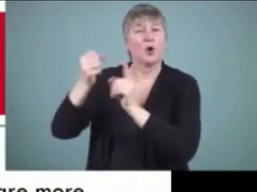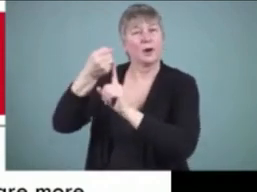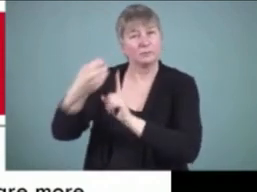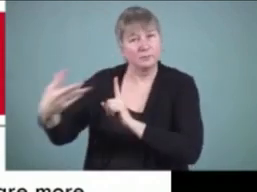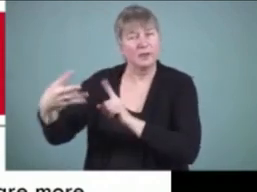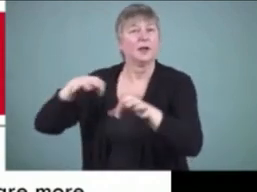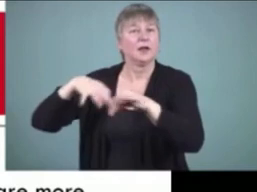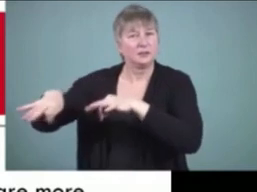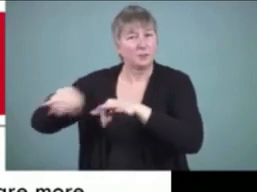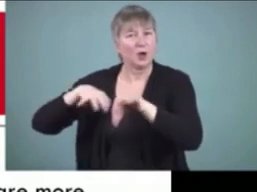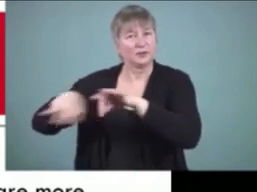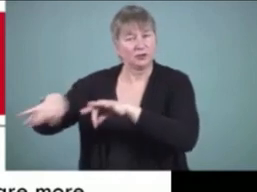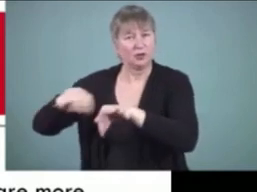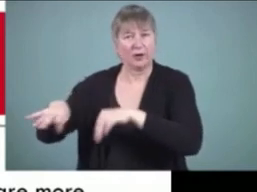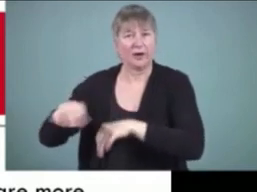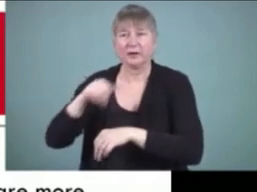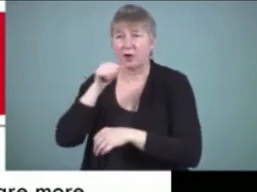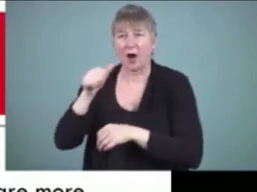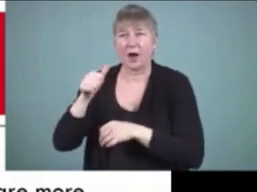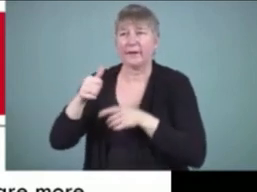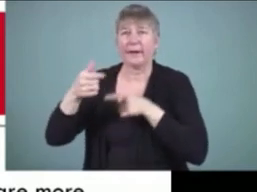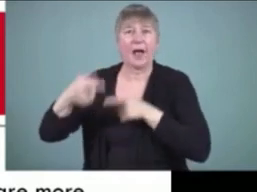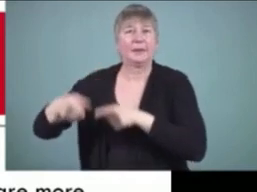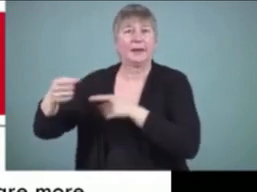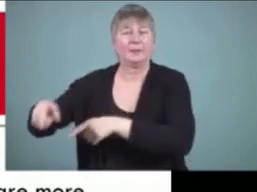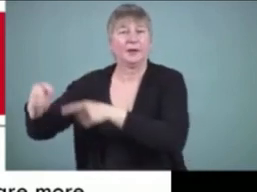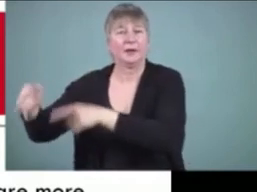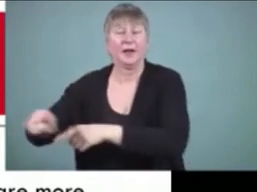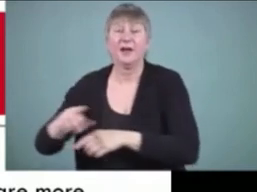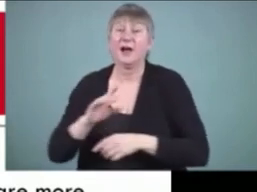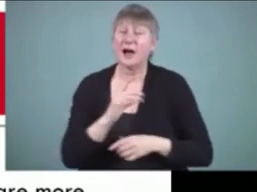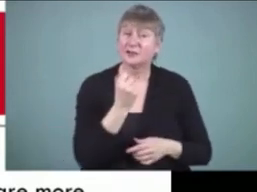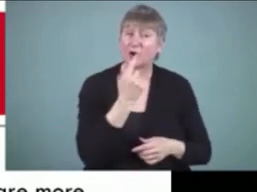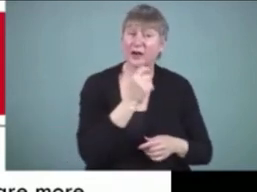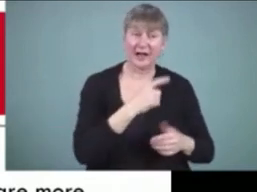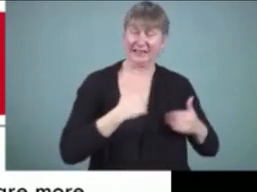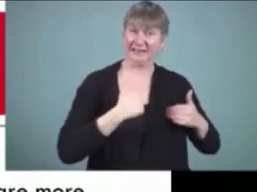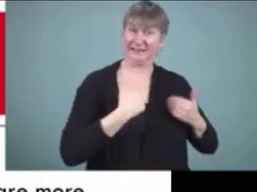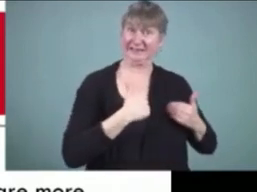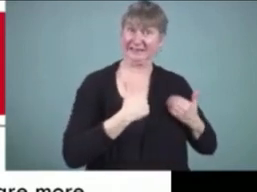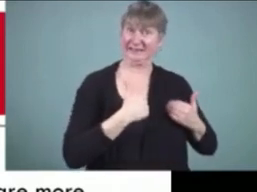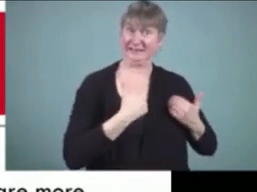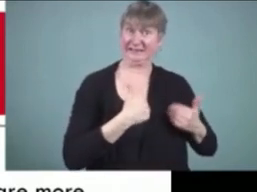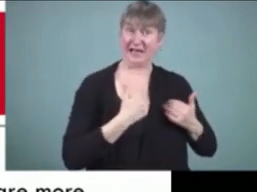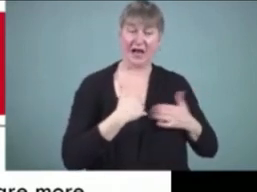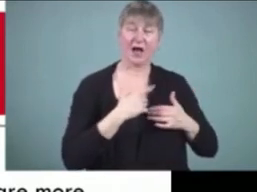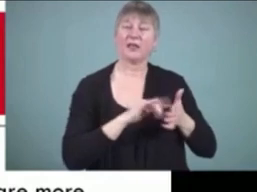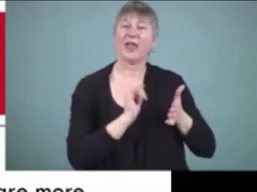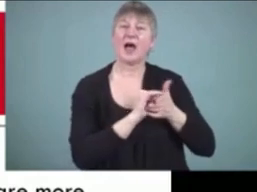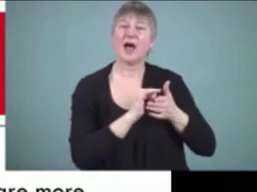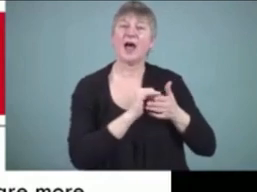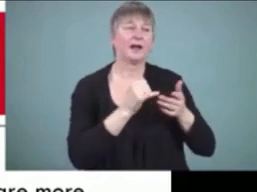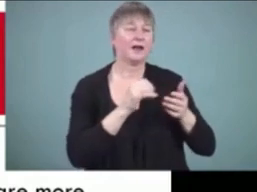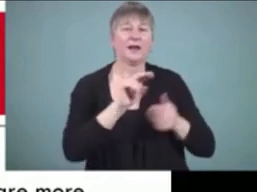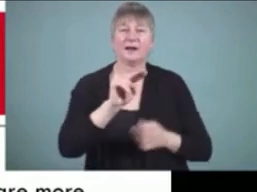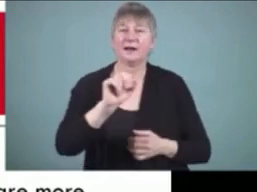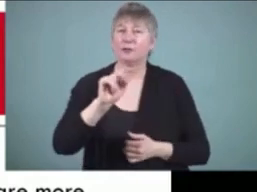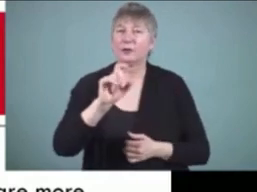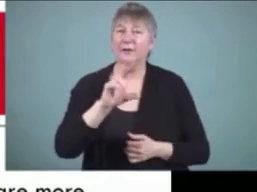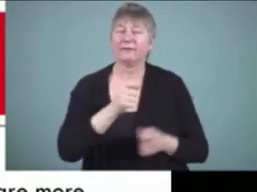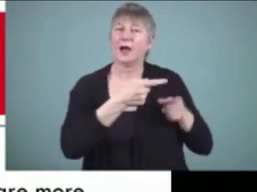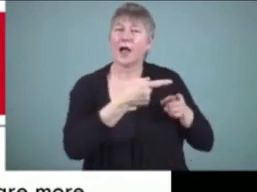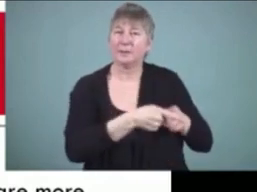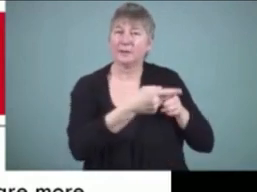we spend a lot of time in the younger years having students write narratives in the writers workshop or in writing class and